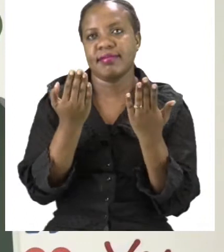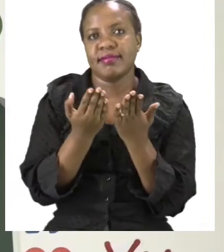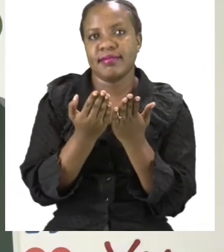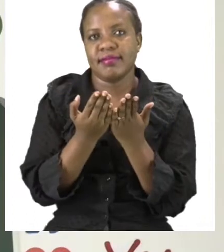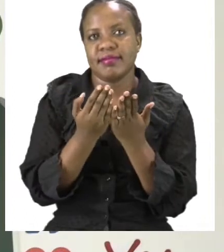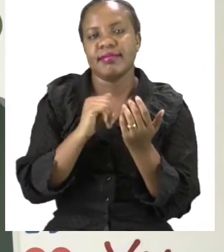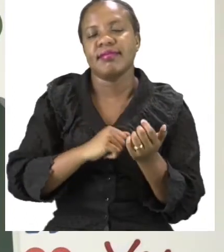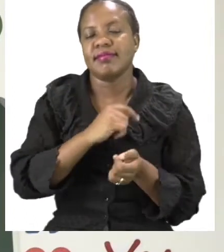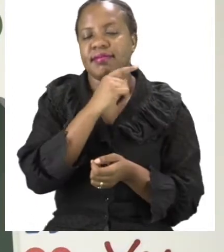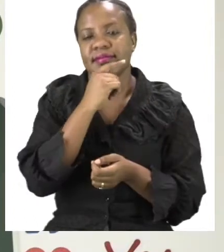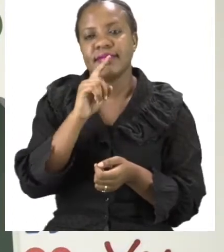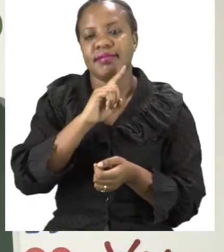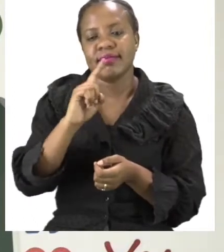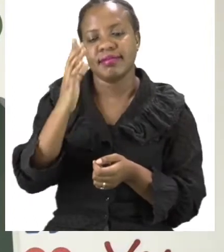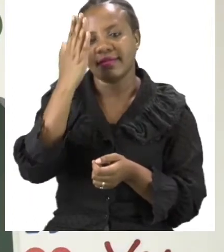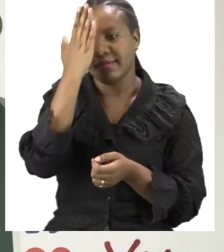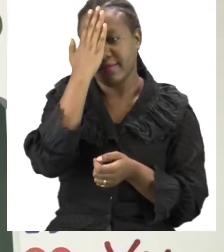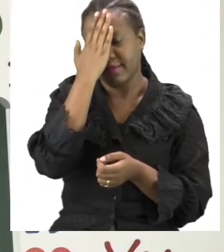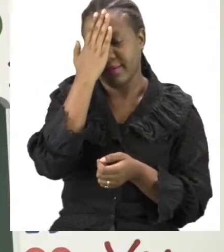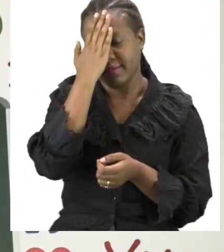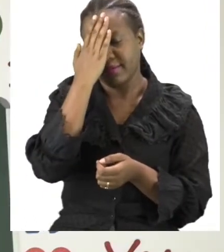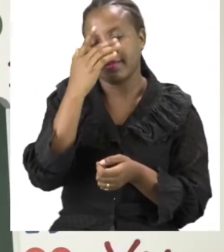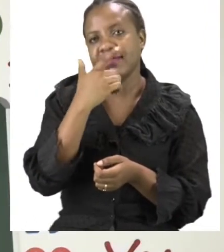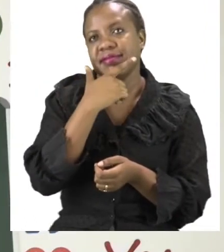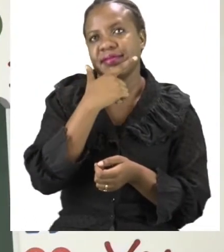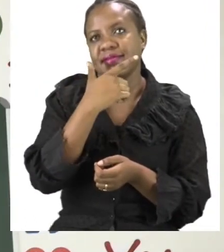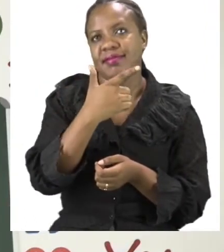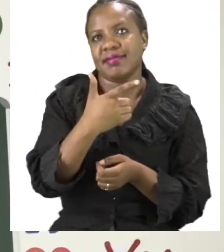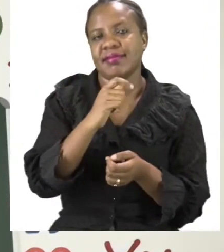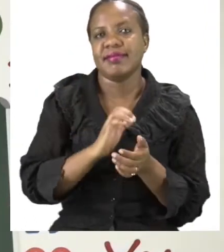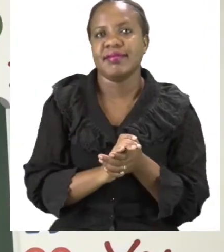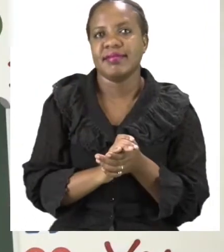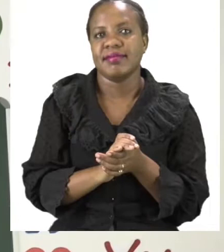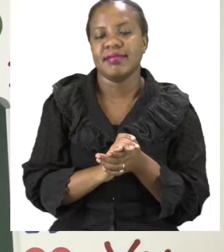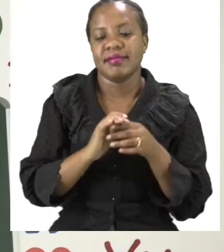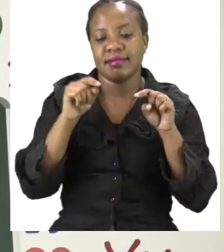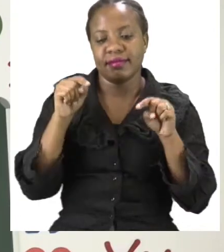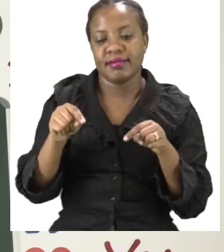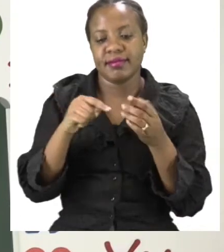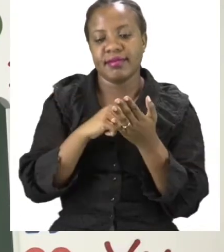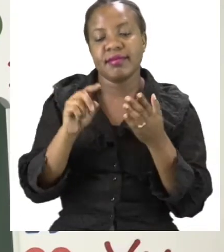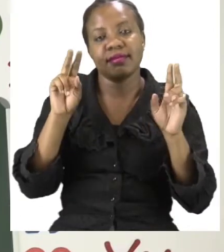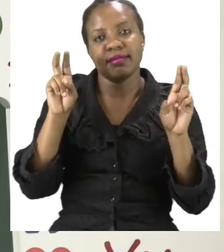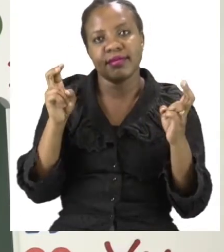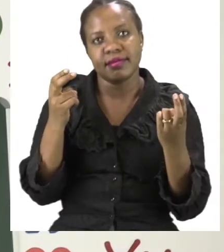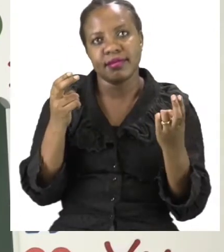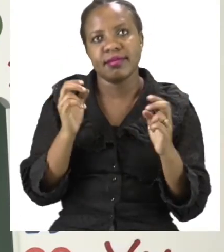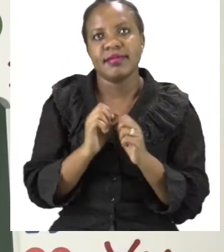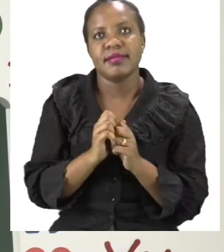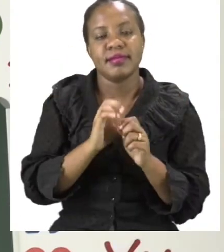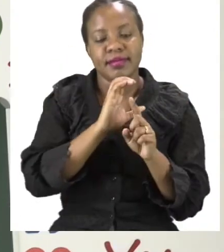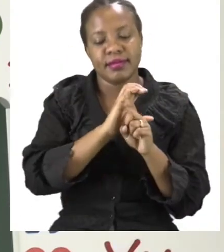Teacher Mutsa and thank you so much for joining me today. Our theme this week is